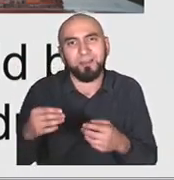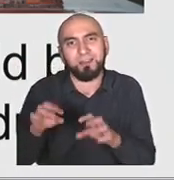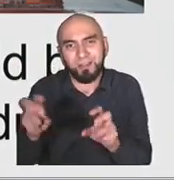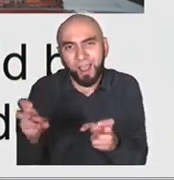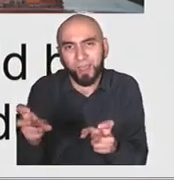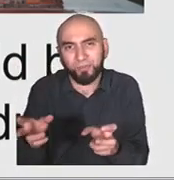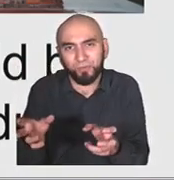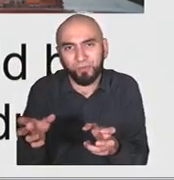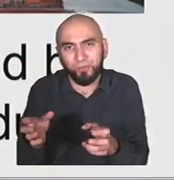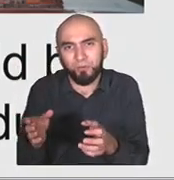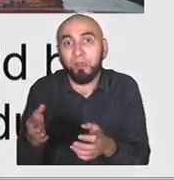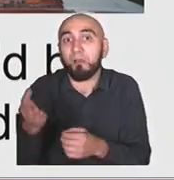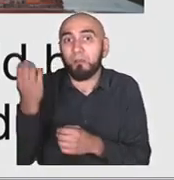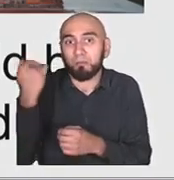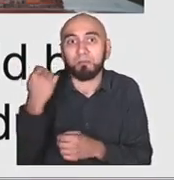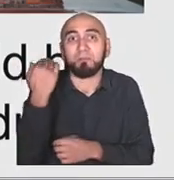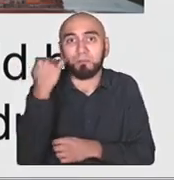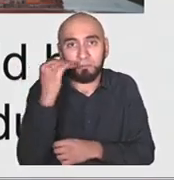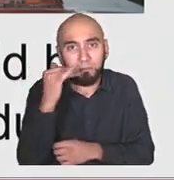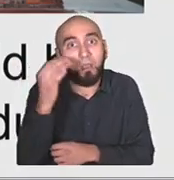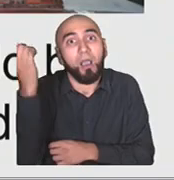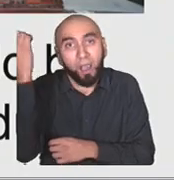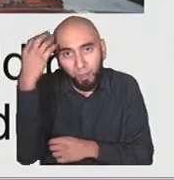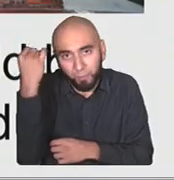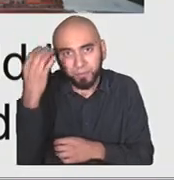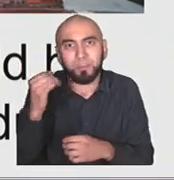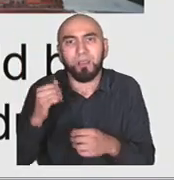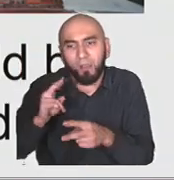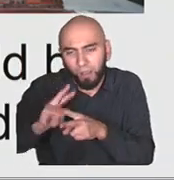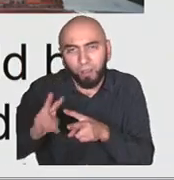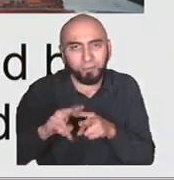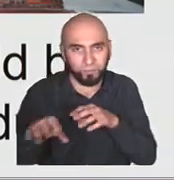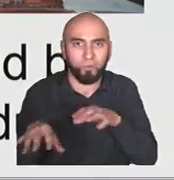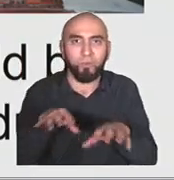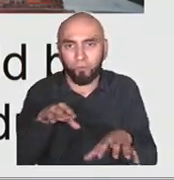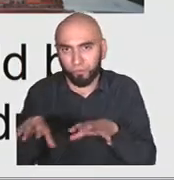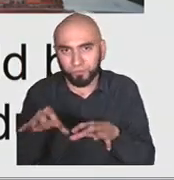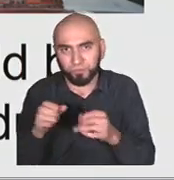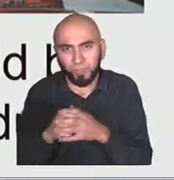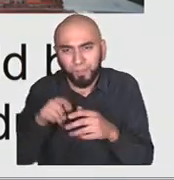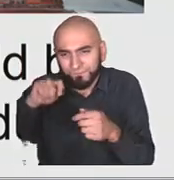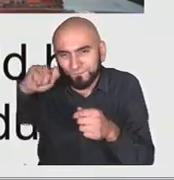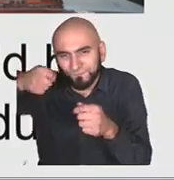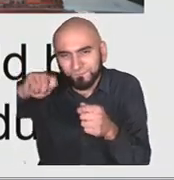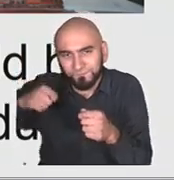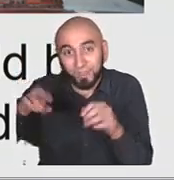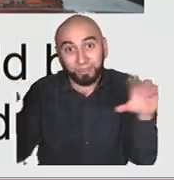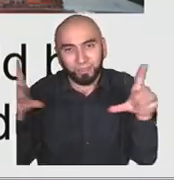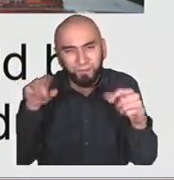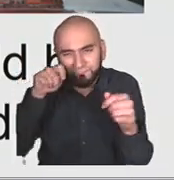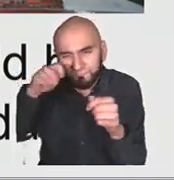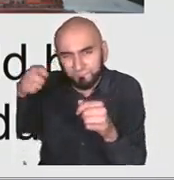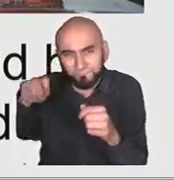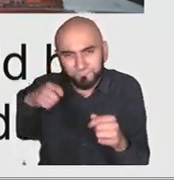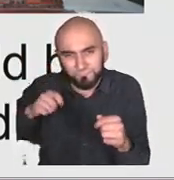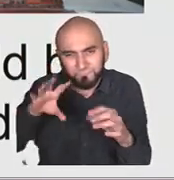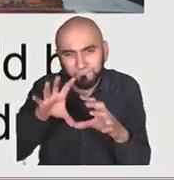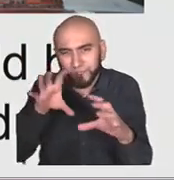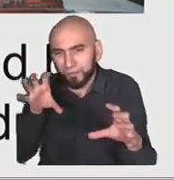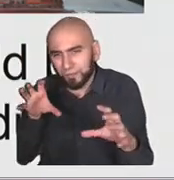become electrical engineers by taking apart the family television set, and then the parents would get mad, they'd have to put it back together and learn about it.